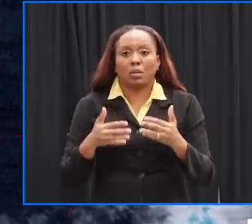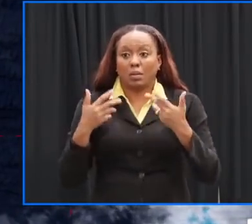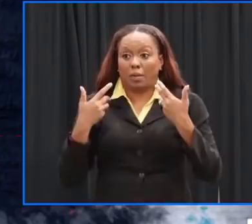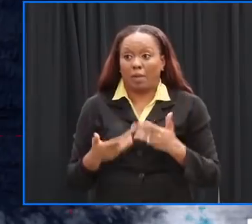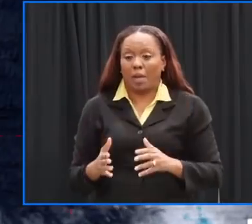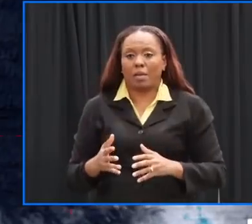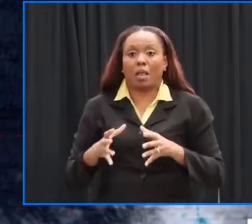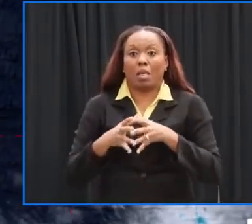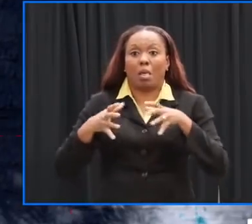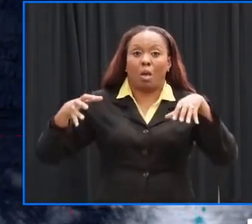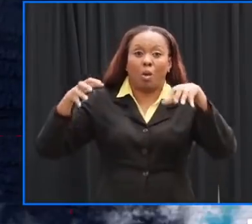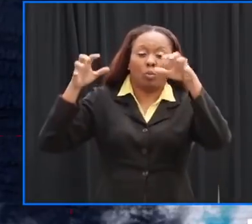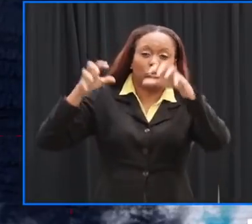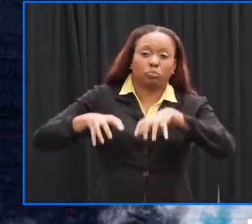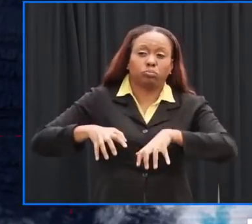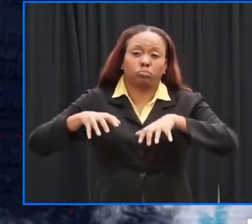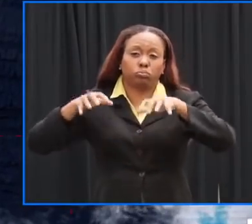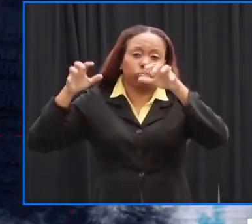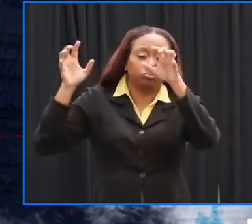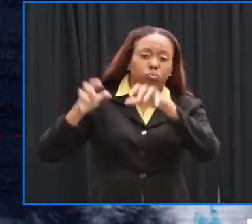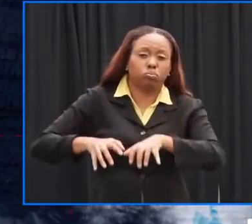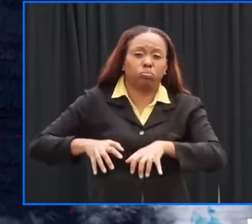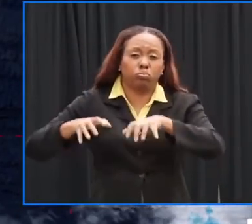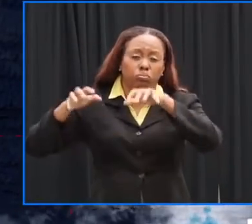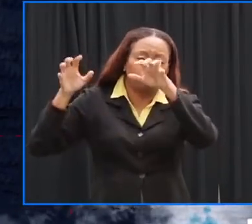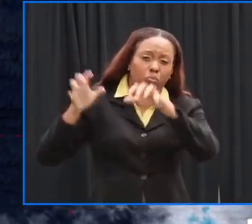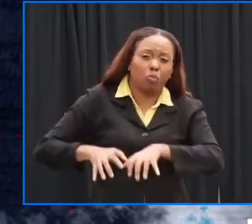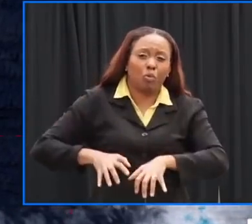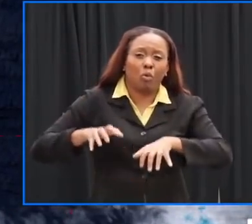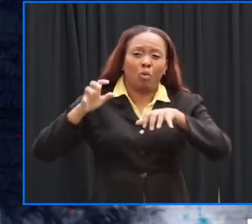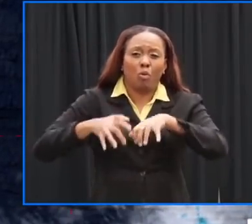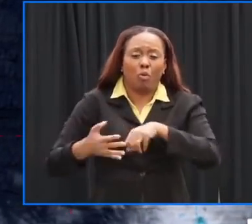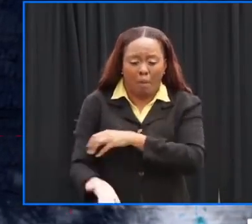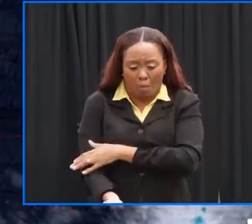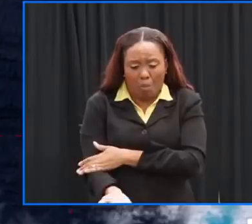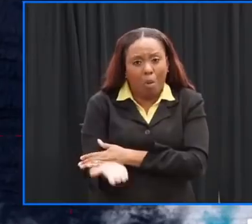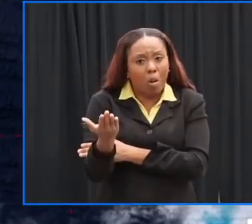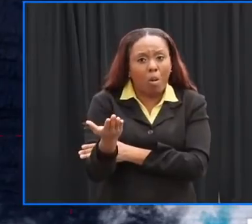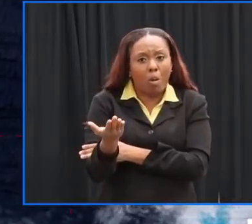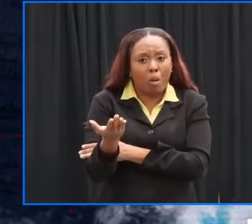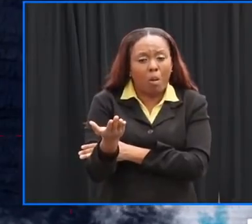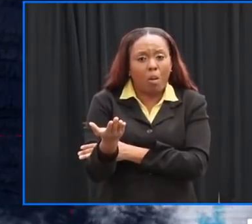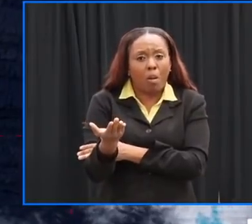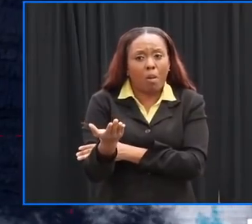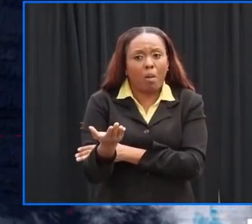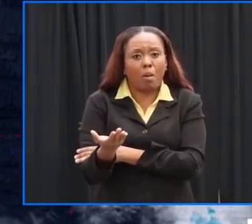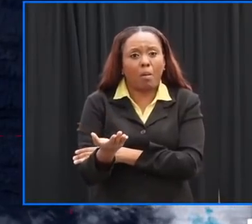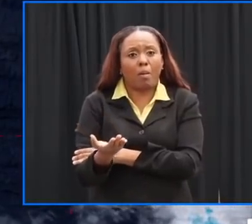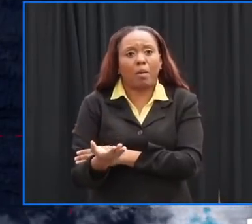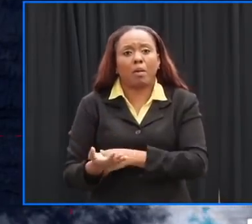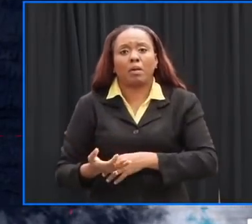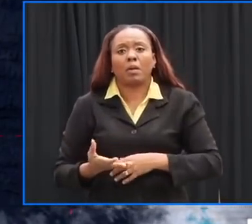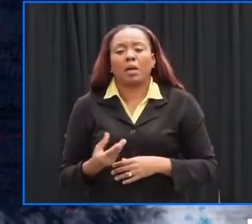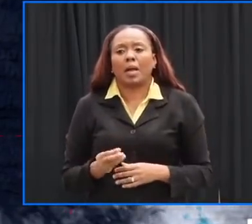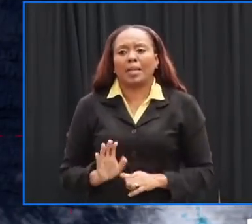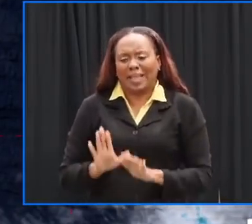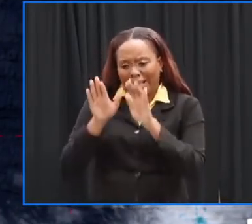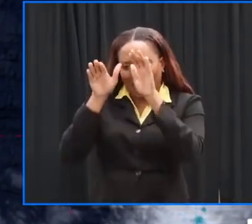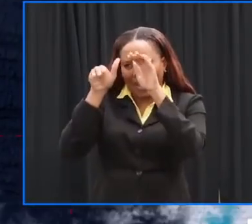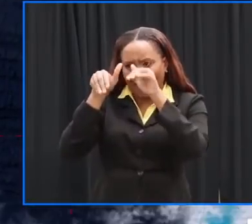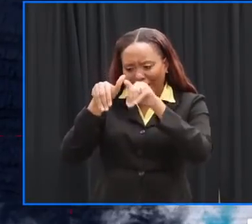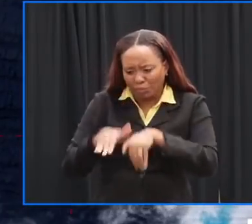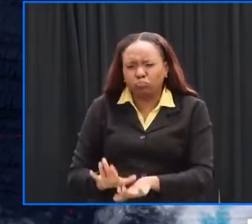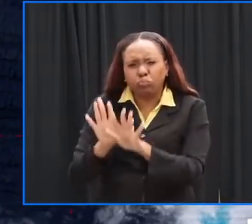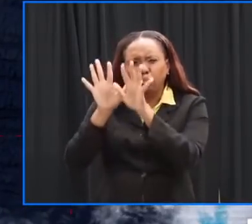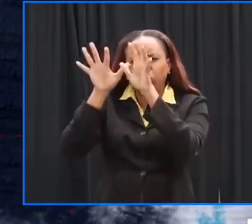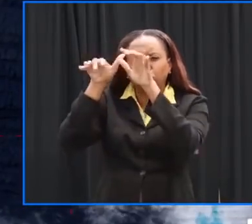in rainfall also allowing increase of winds uh the early hours in the morning and the deterioration of sea conditions should also